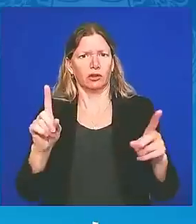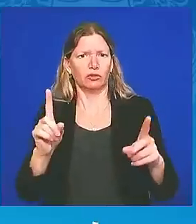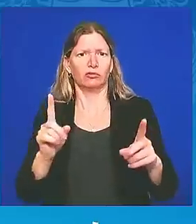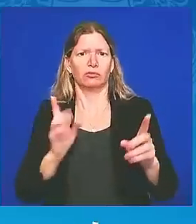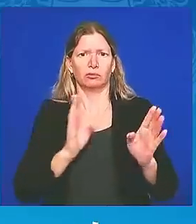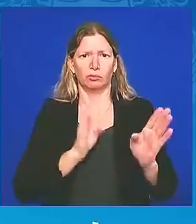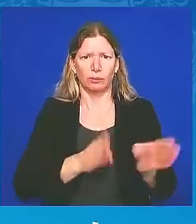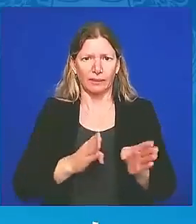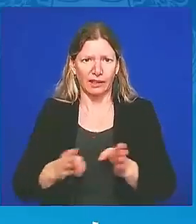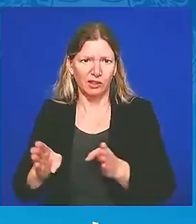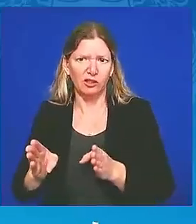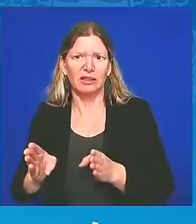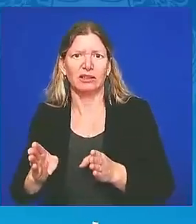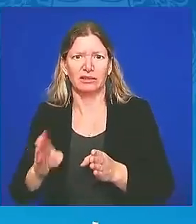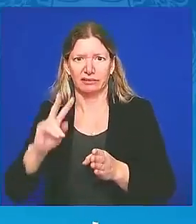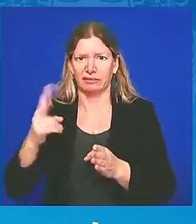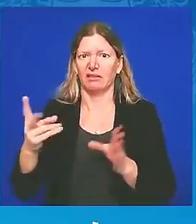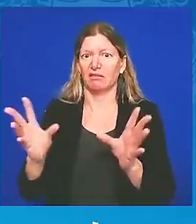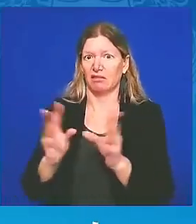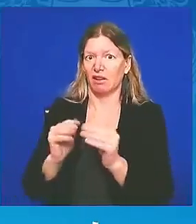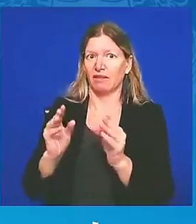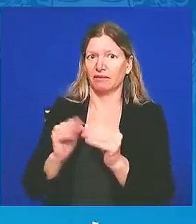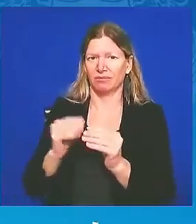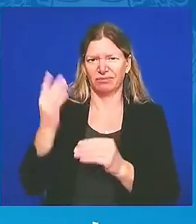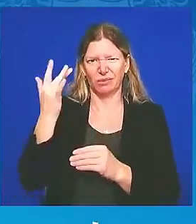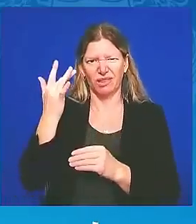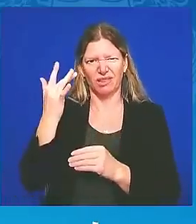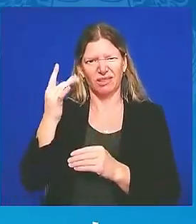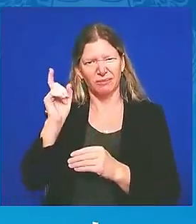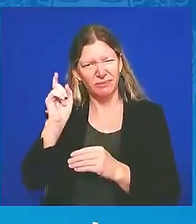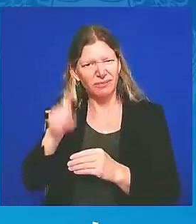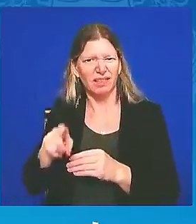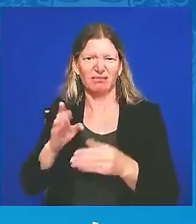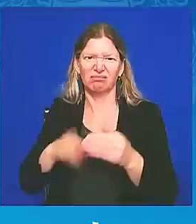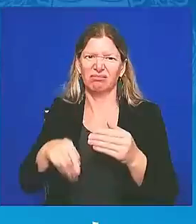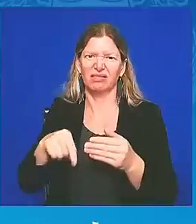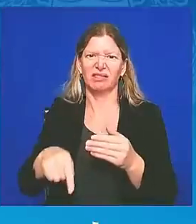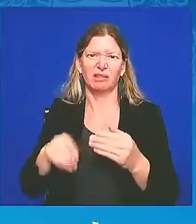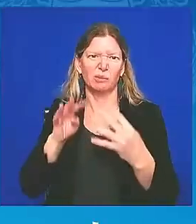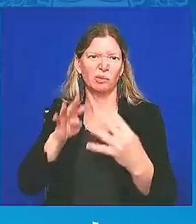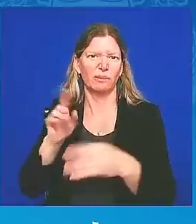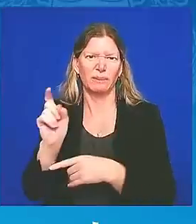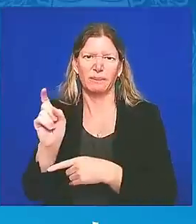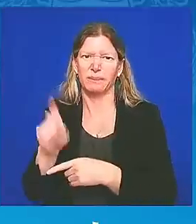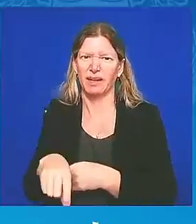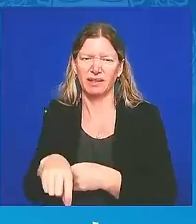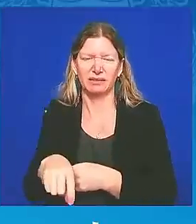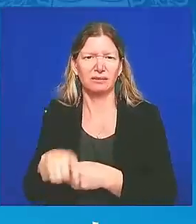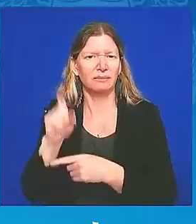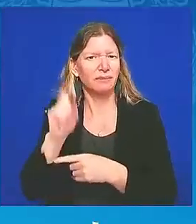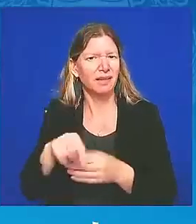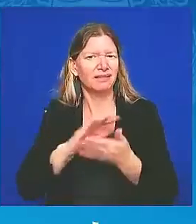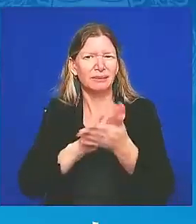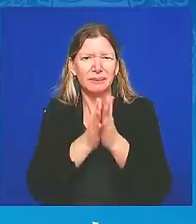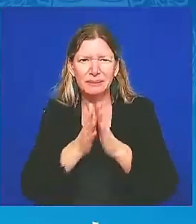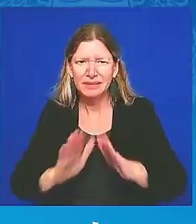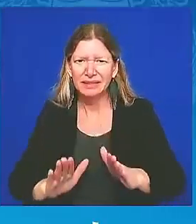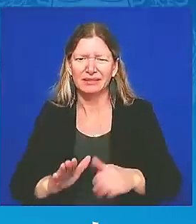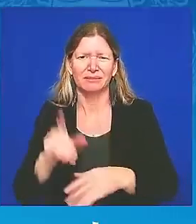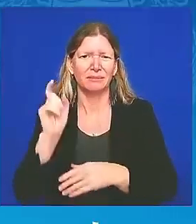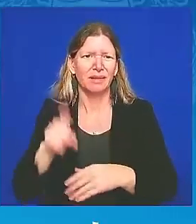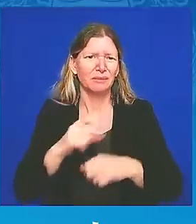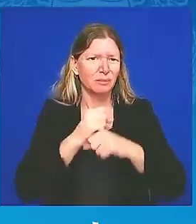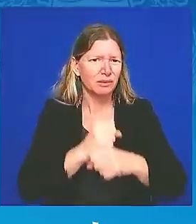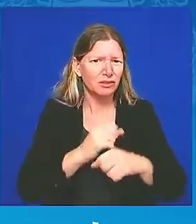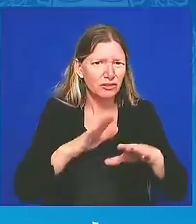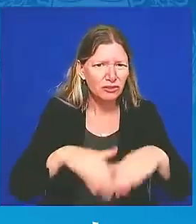just peace. And we must protect our people, Ukrainian families, Ukrainian children, and everyone from Putin's civil.